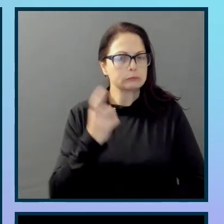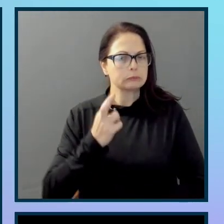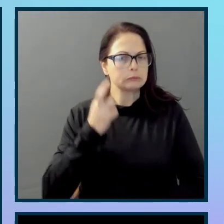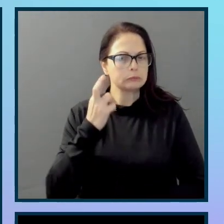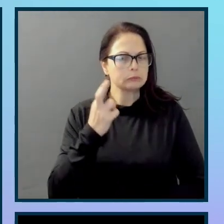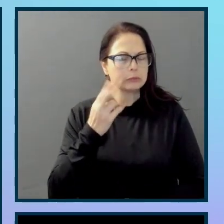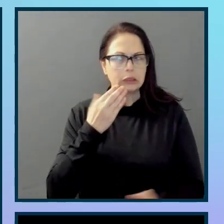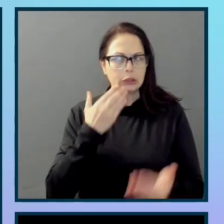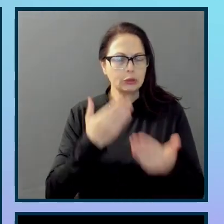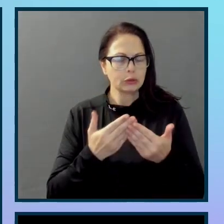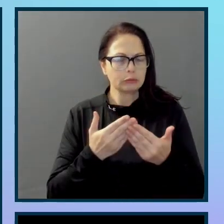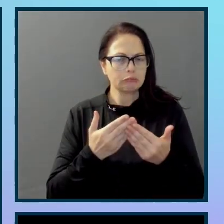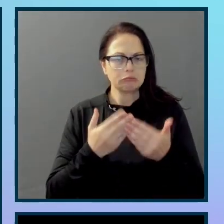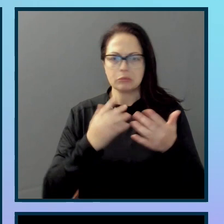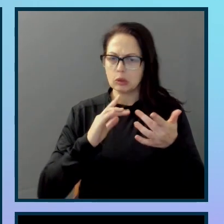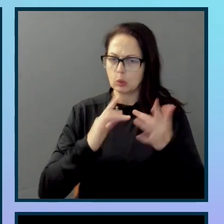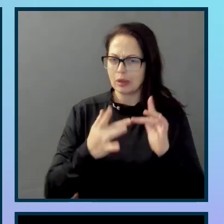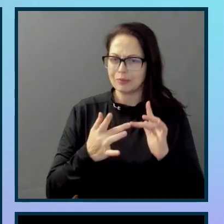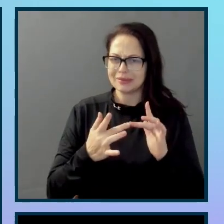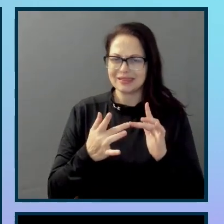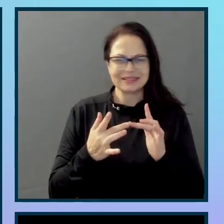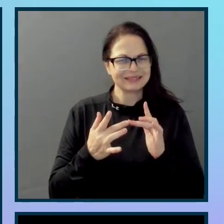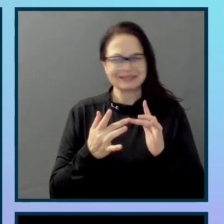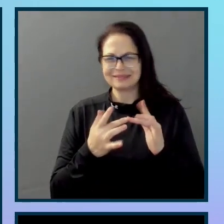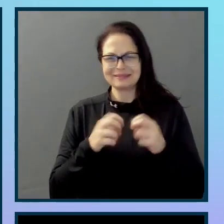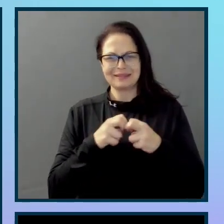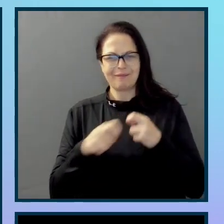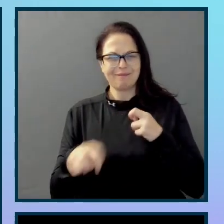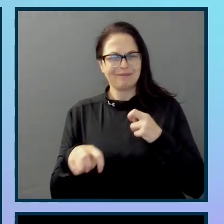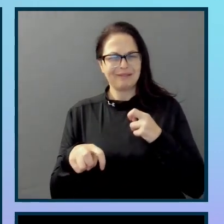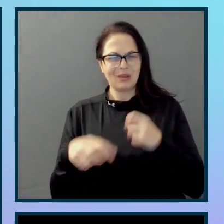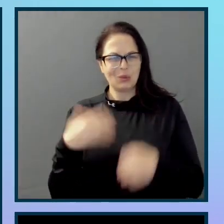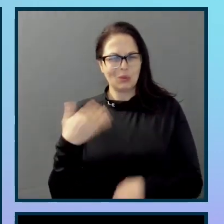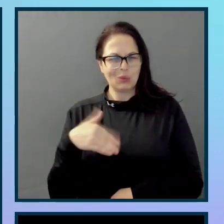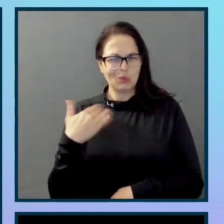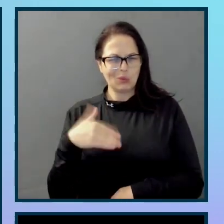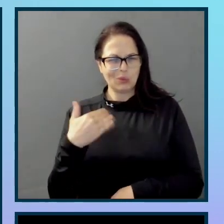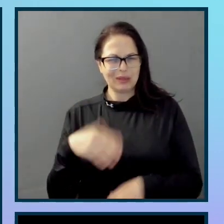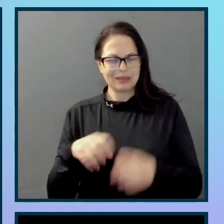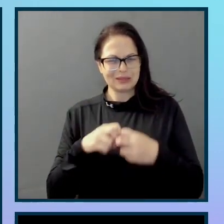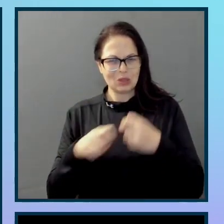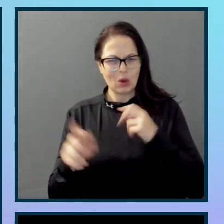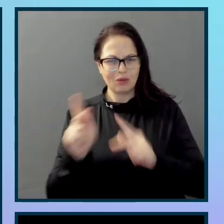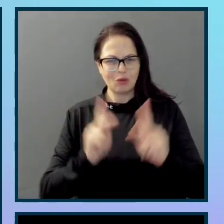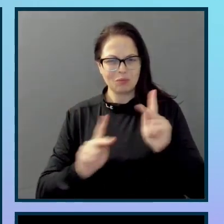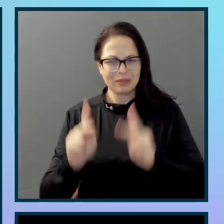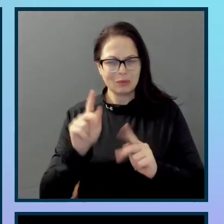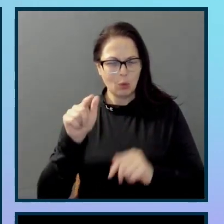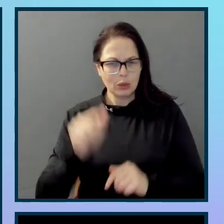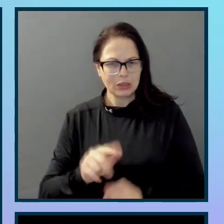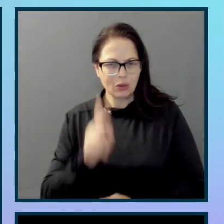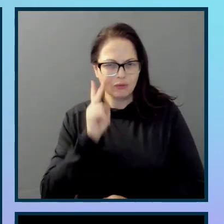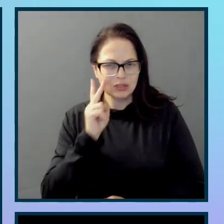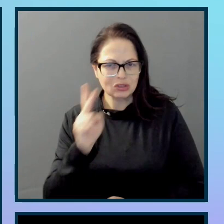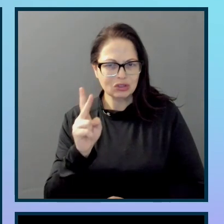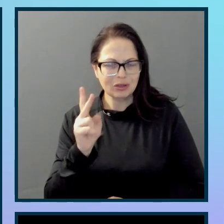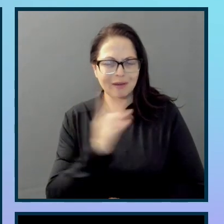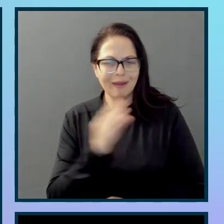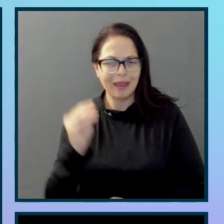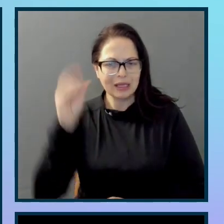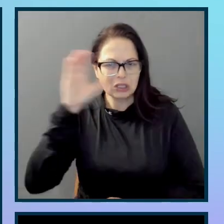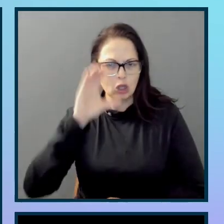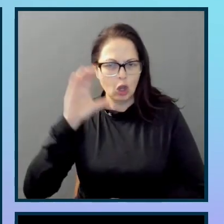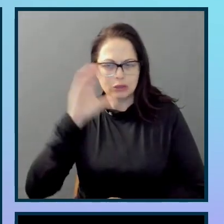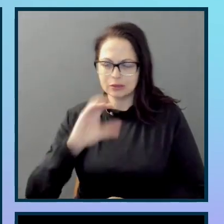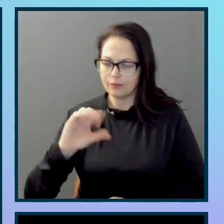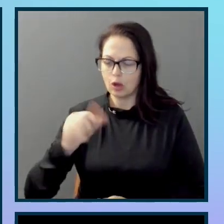Navigation of the website is inconsistent, making it hard for people with low vision or memory and cognitive issues. The screen reader